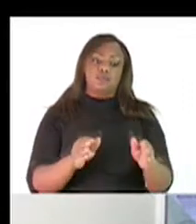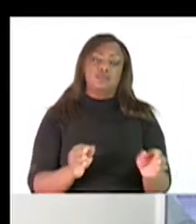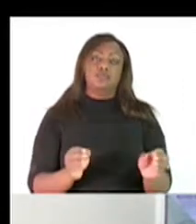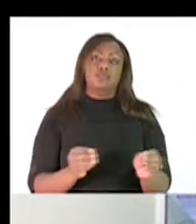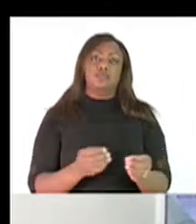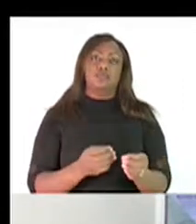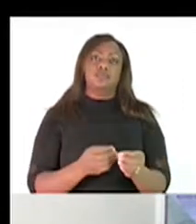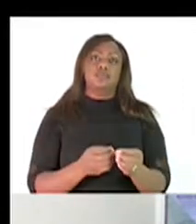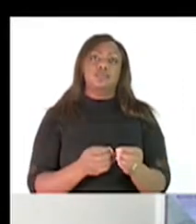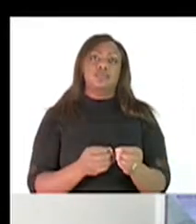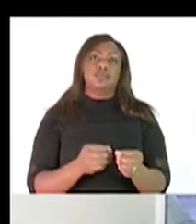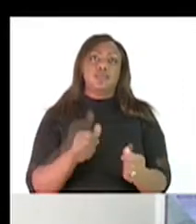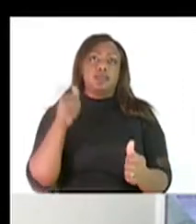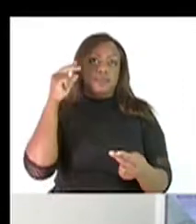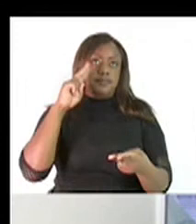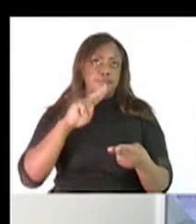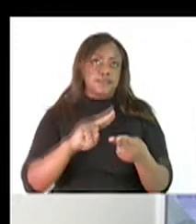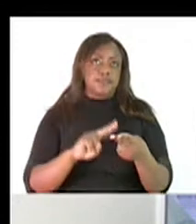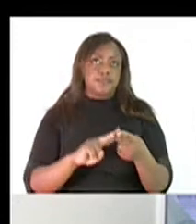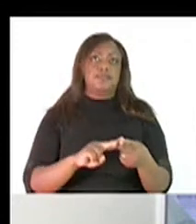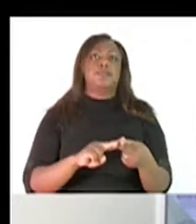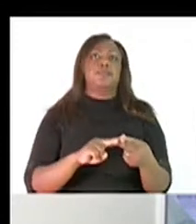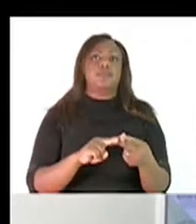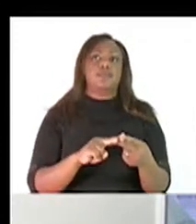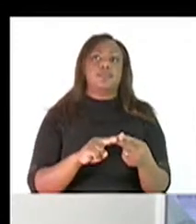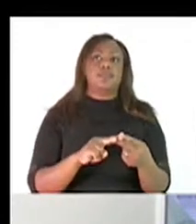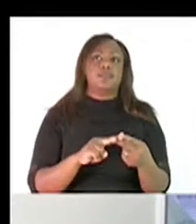lesson, let's first sanitize our hands.